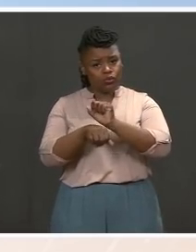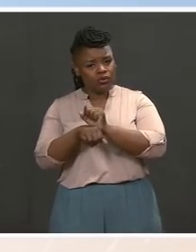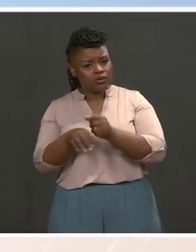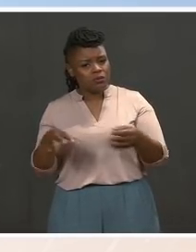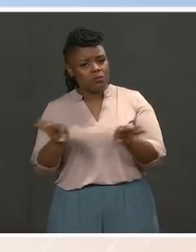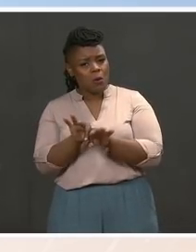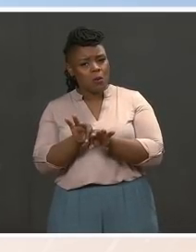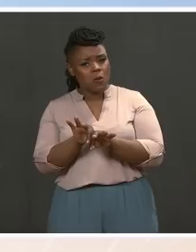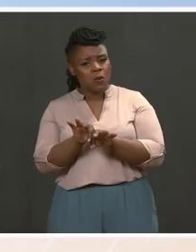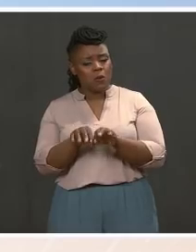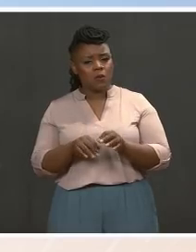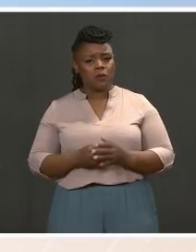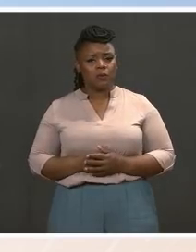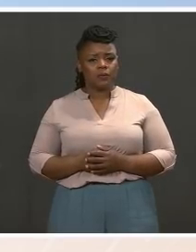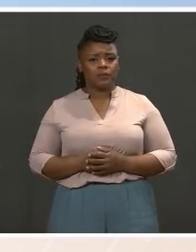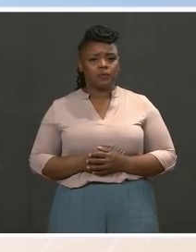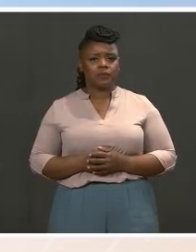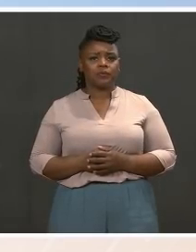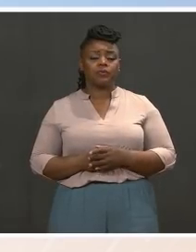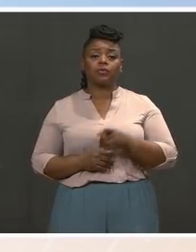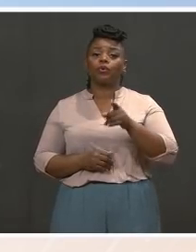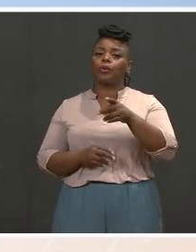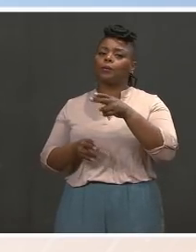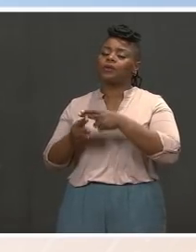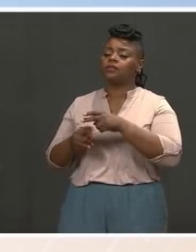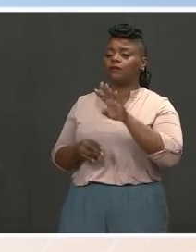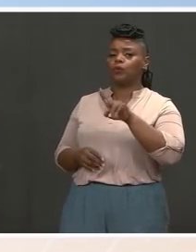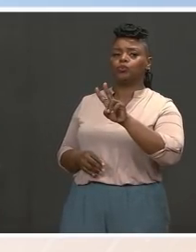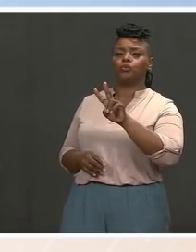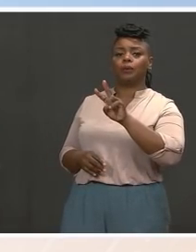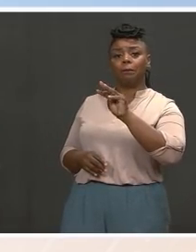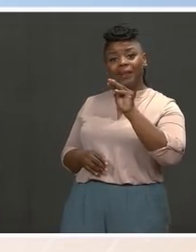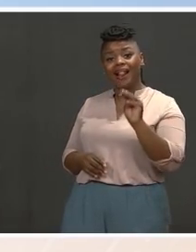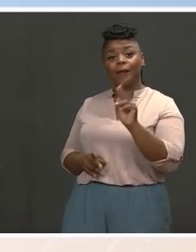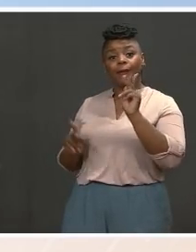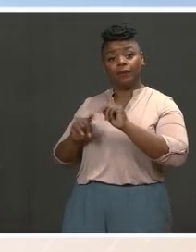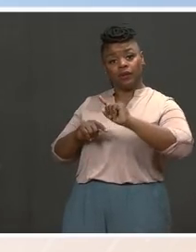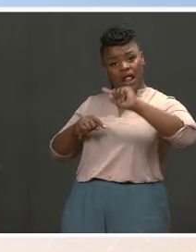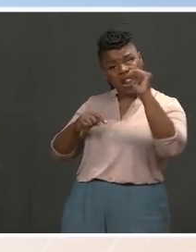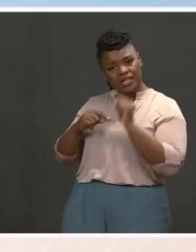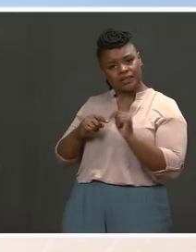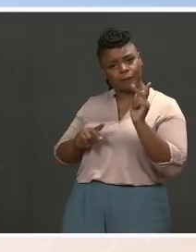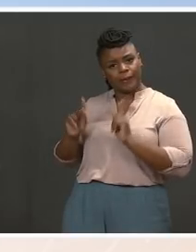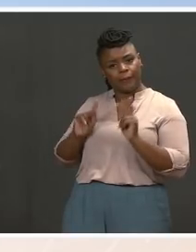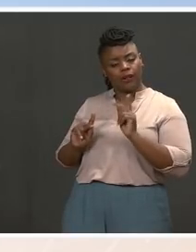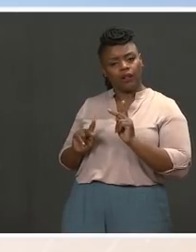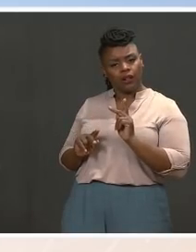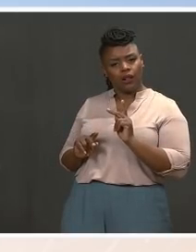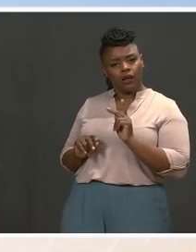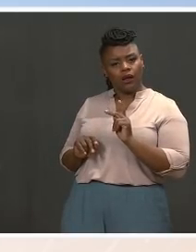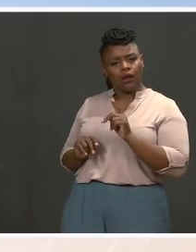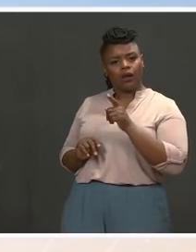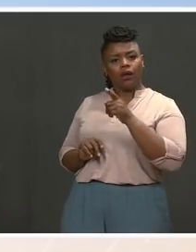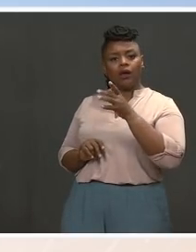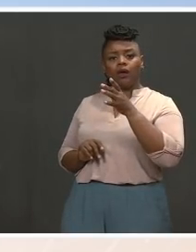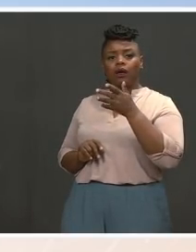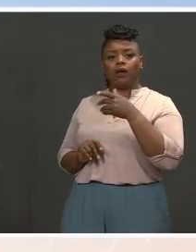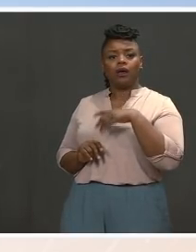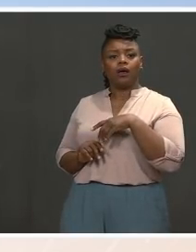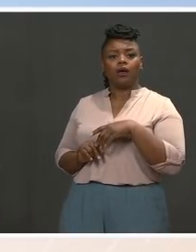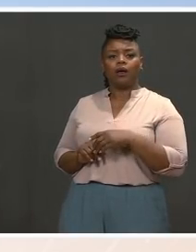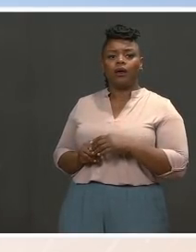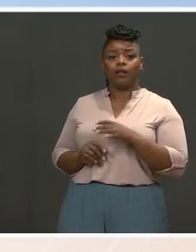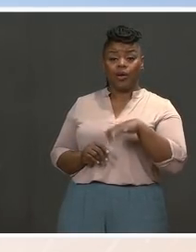4.2 million fewer women now in the workforce than before COVID. The President has said that women dropping out of the workforce during the pandemic is a national